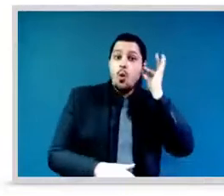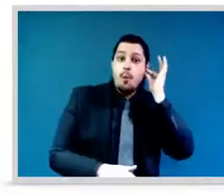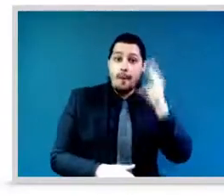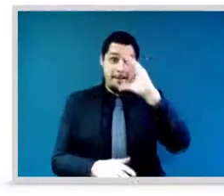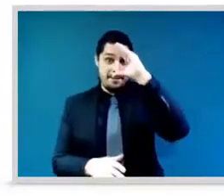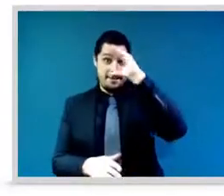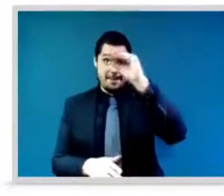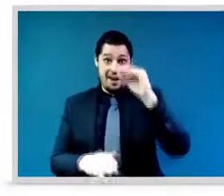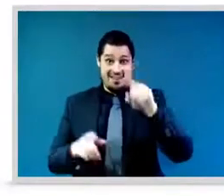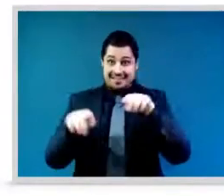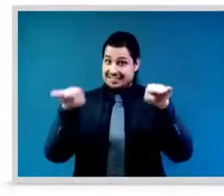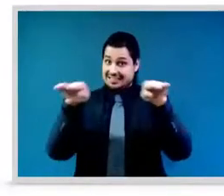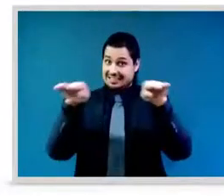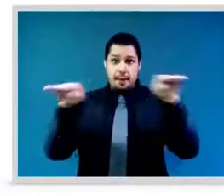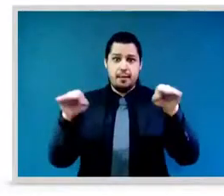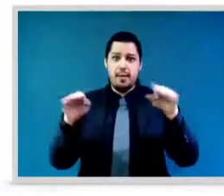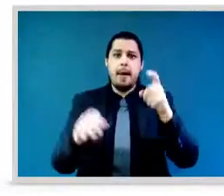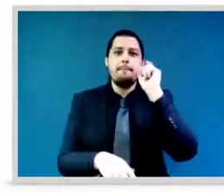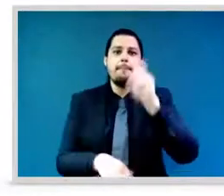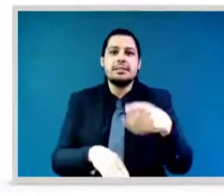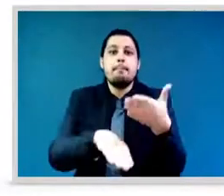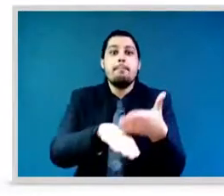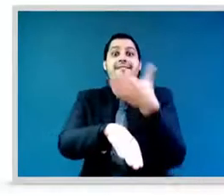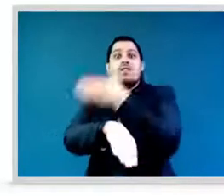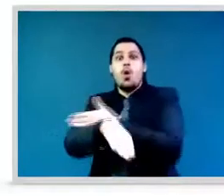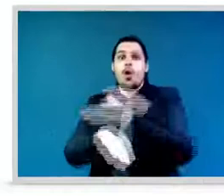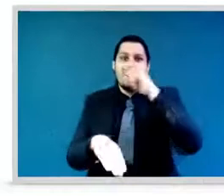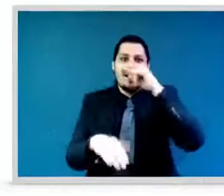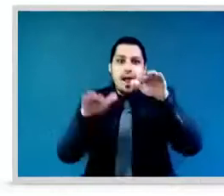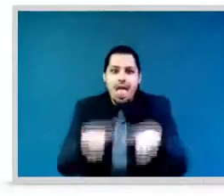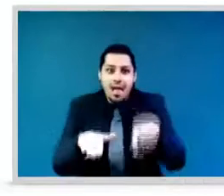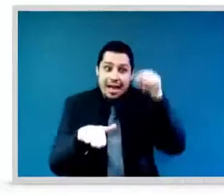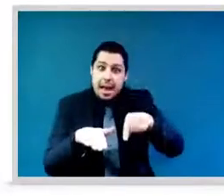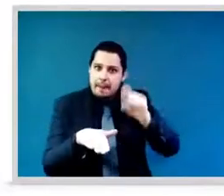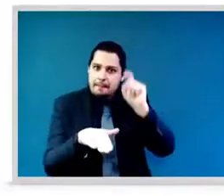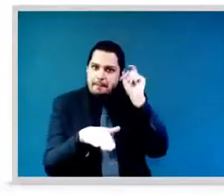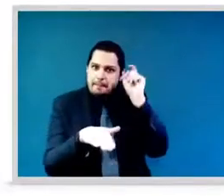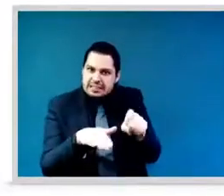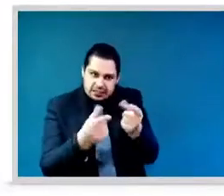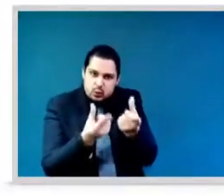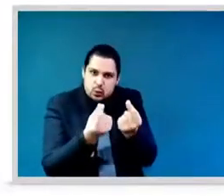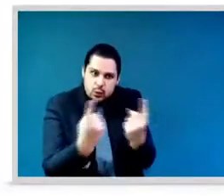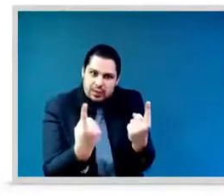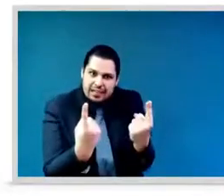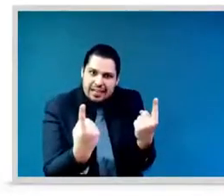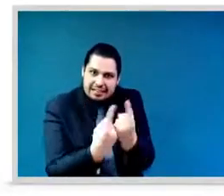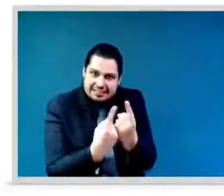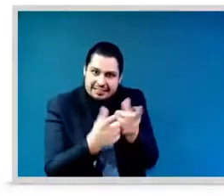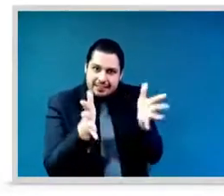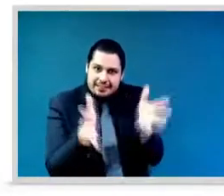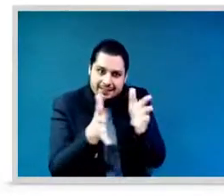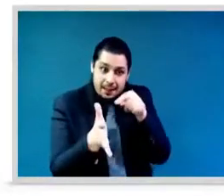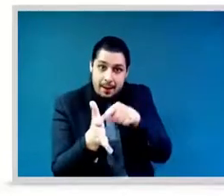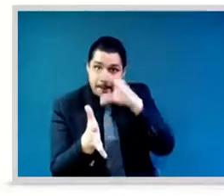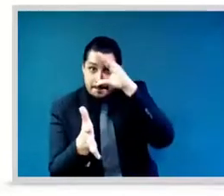and substantive participation must be ensured from the earliest stages in life and access to quality education